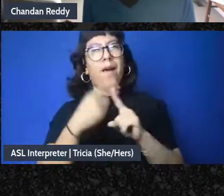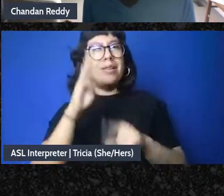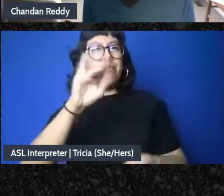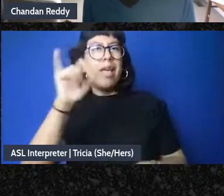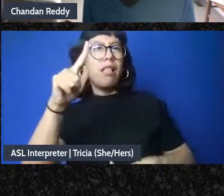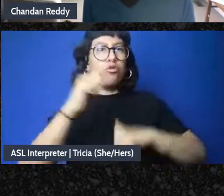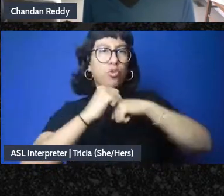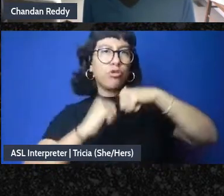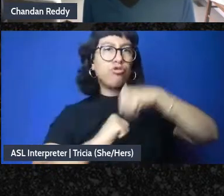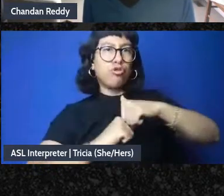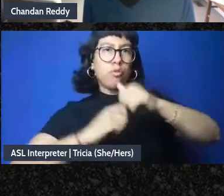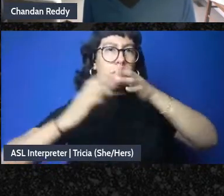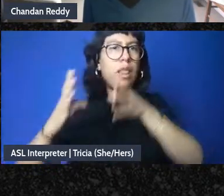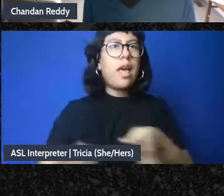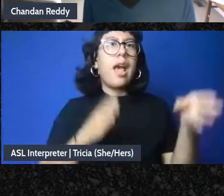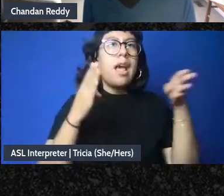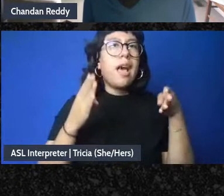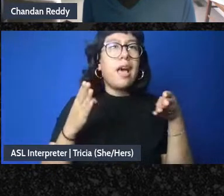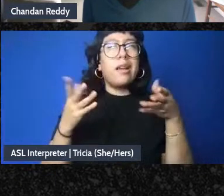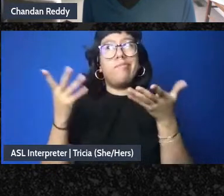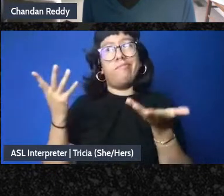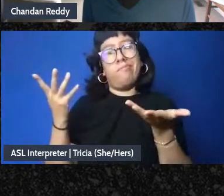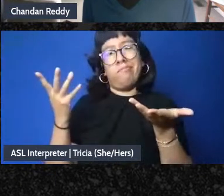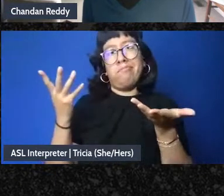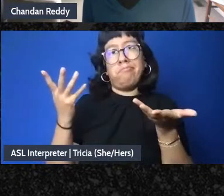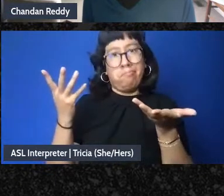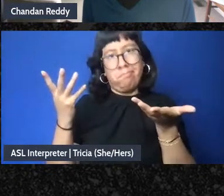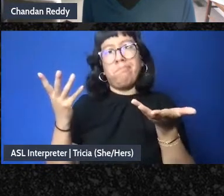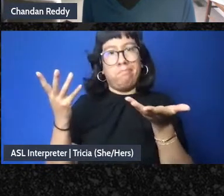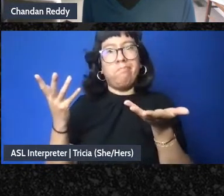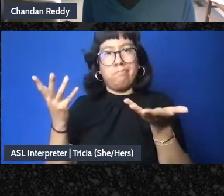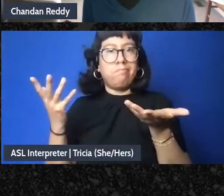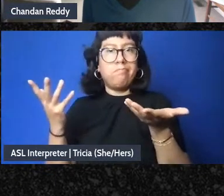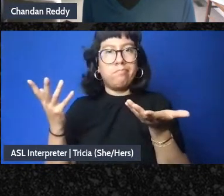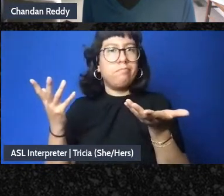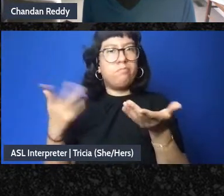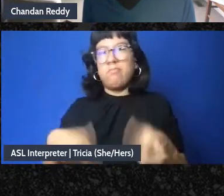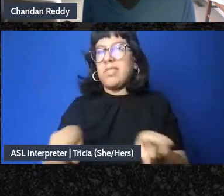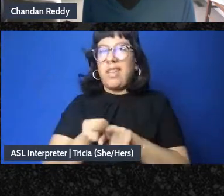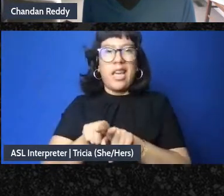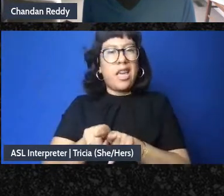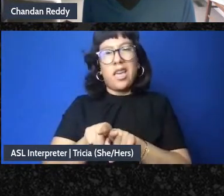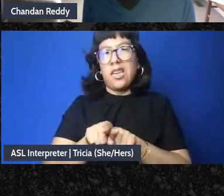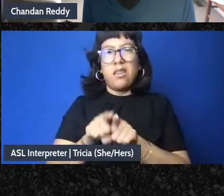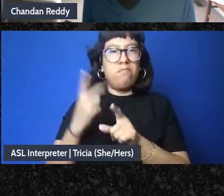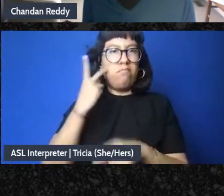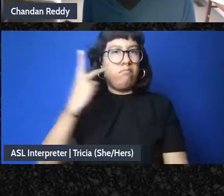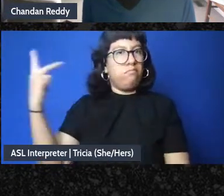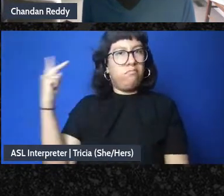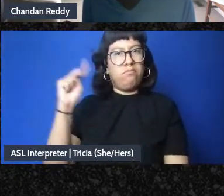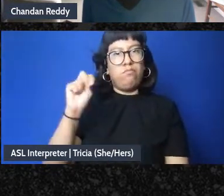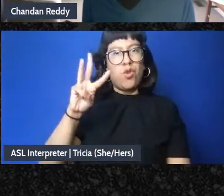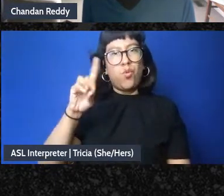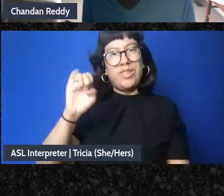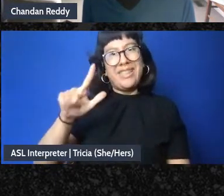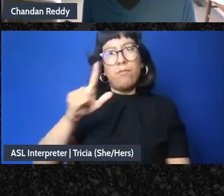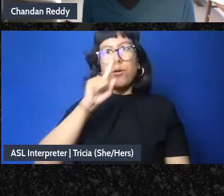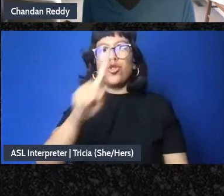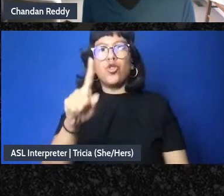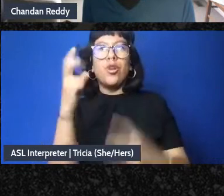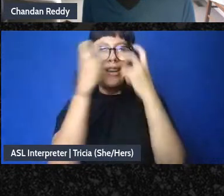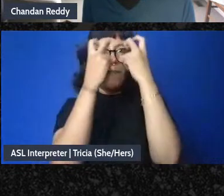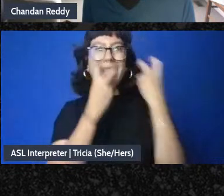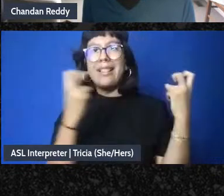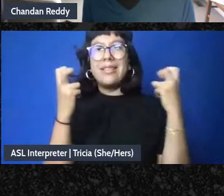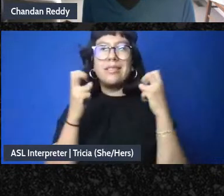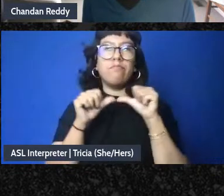plan which you know is absolutely just in the same way that the new deal was about saving capitalism that's what that